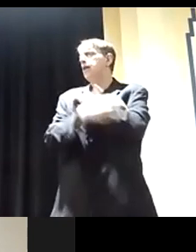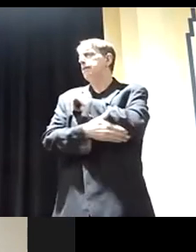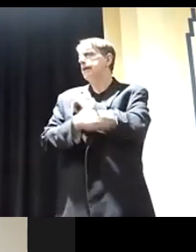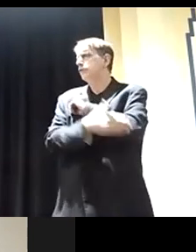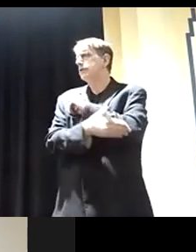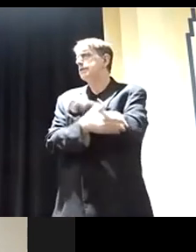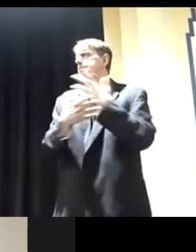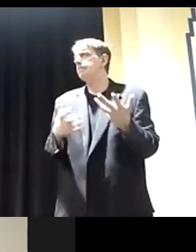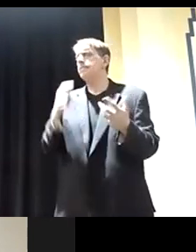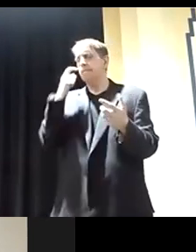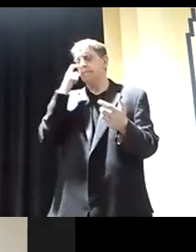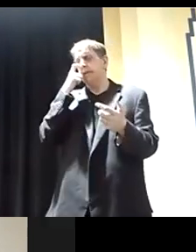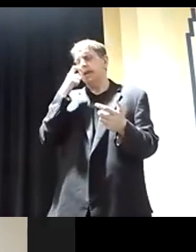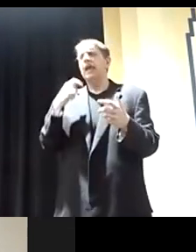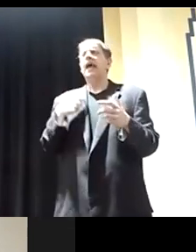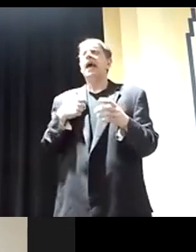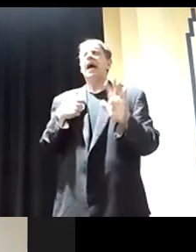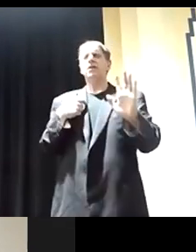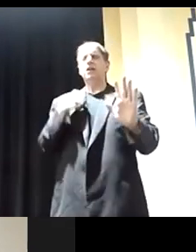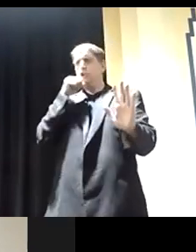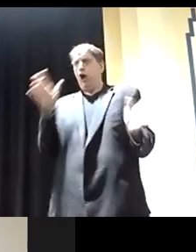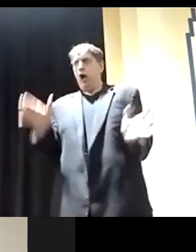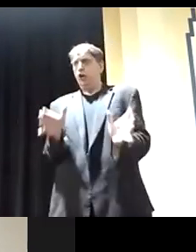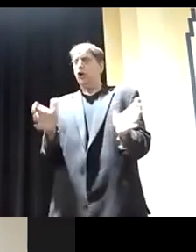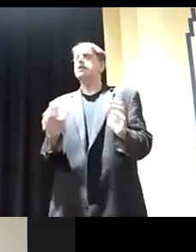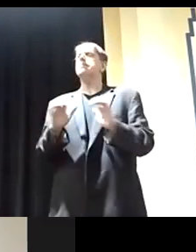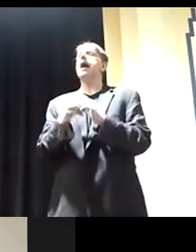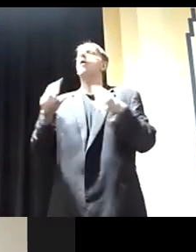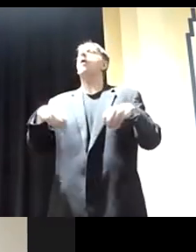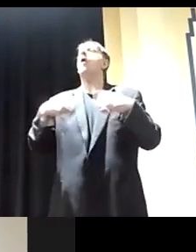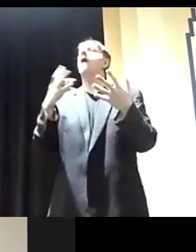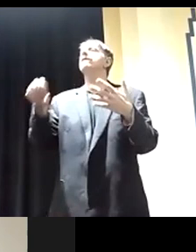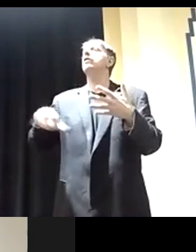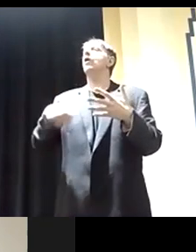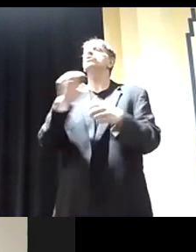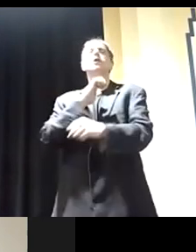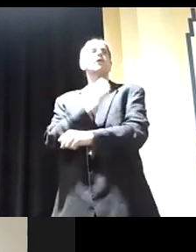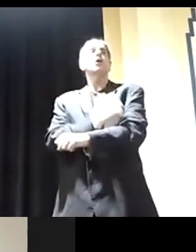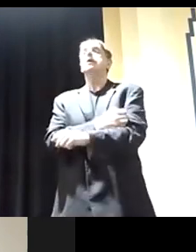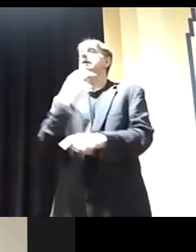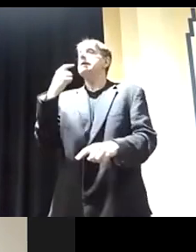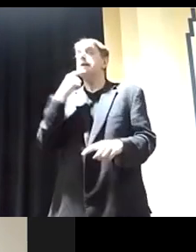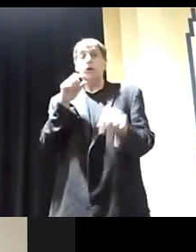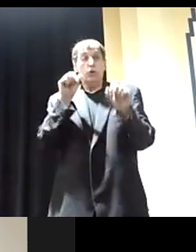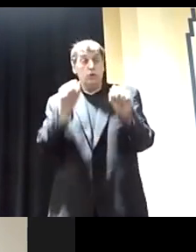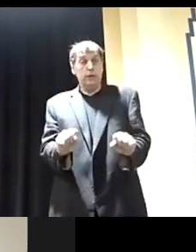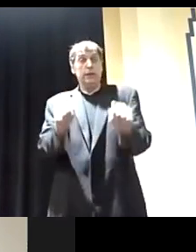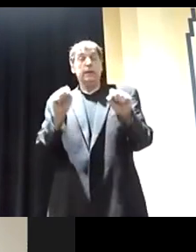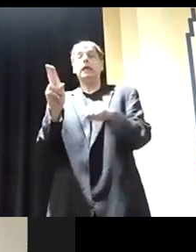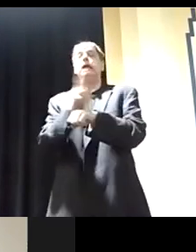discourage them by offering them alternative energies or telling them that they could use,